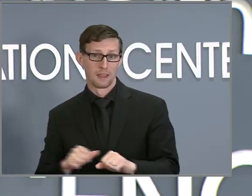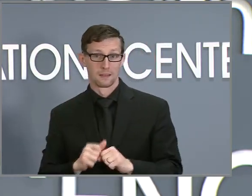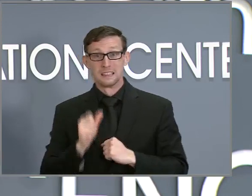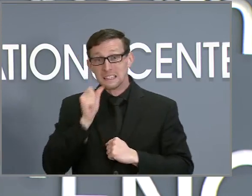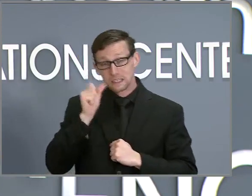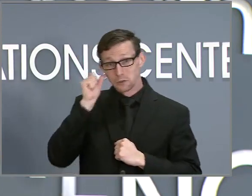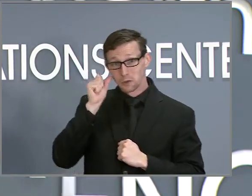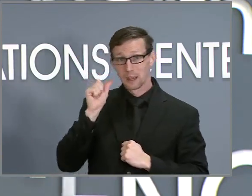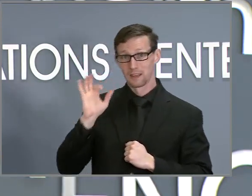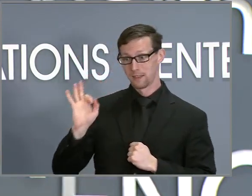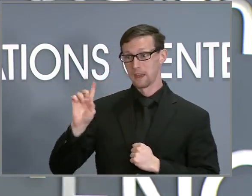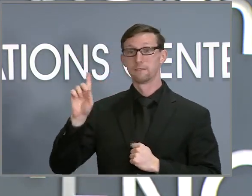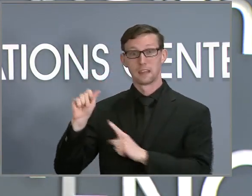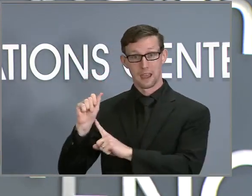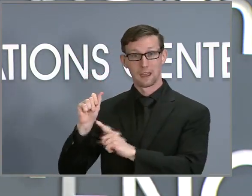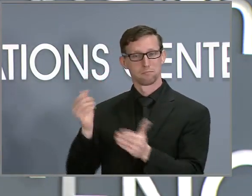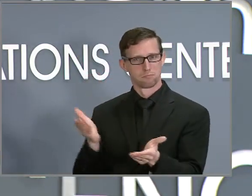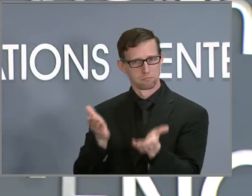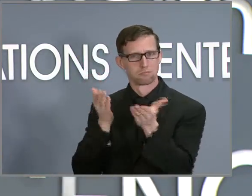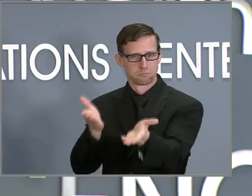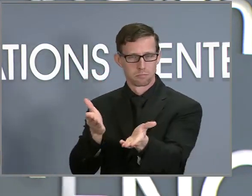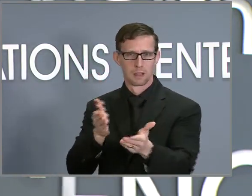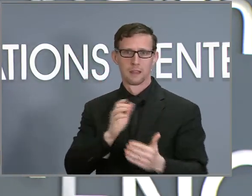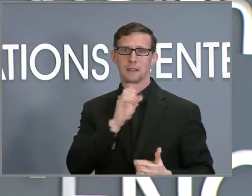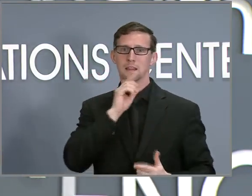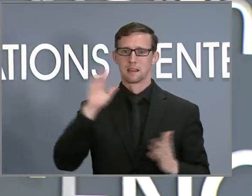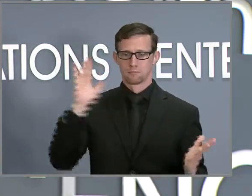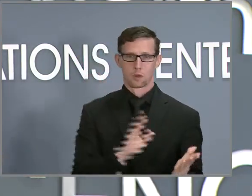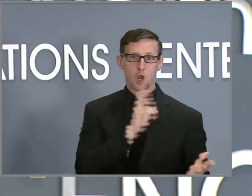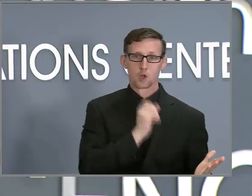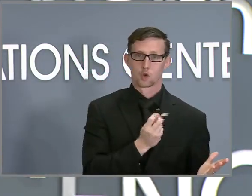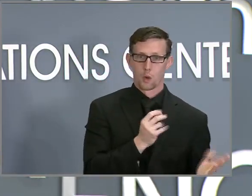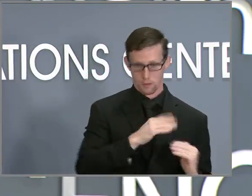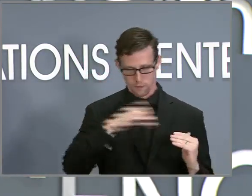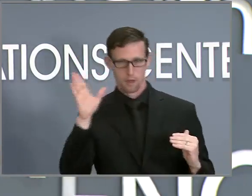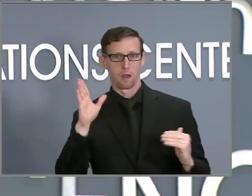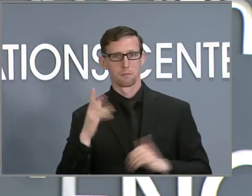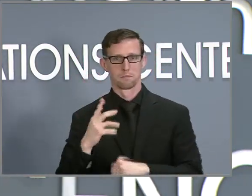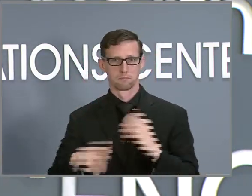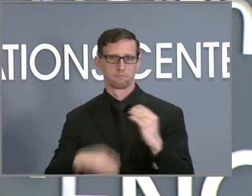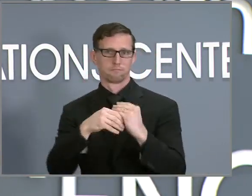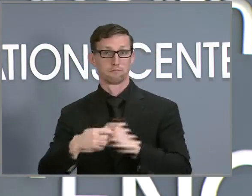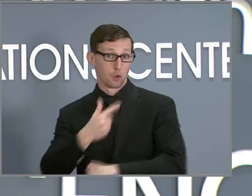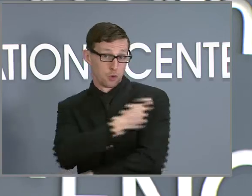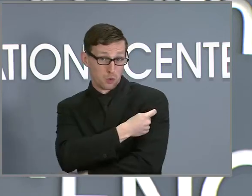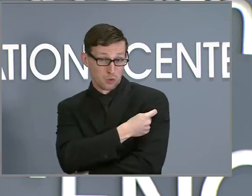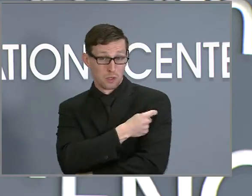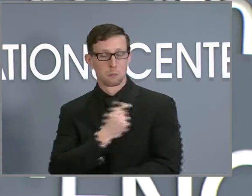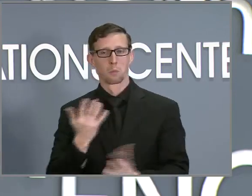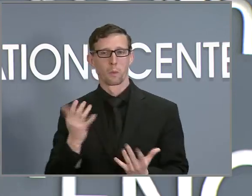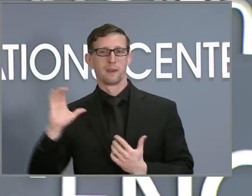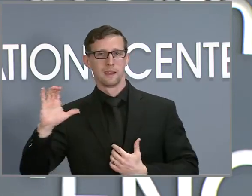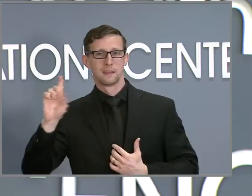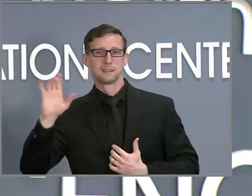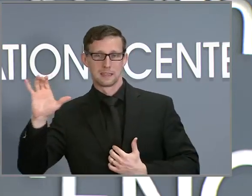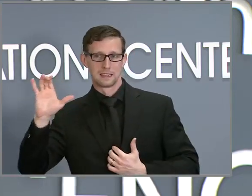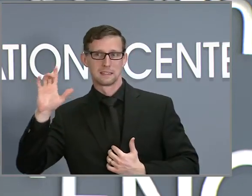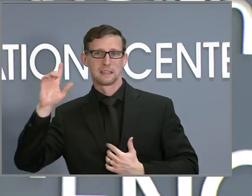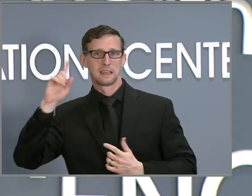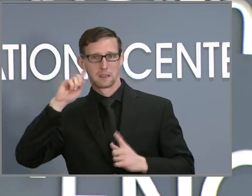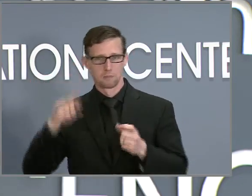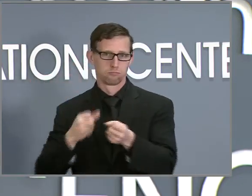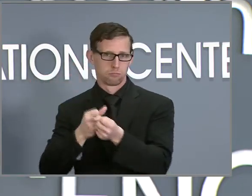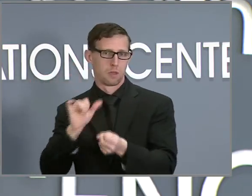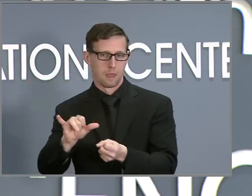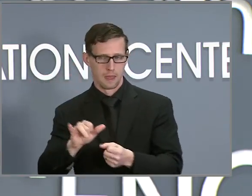CDC must still act. The CDC today did approve a third dose for certain immunocompromised children ages 5